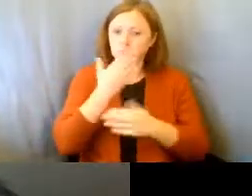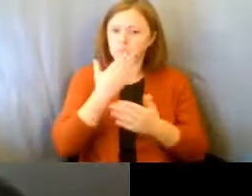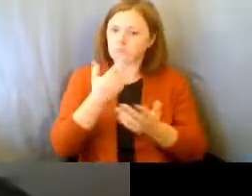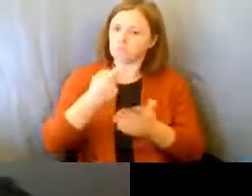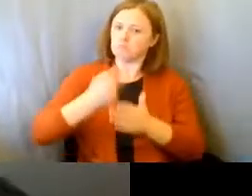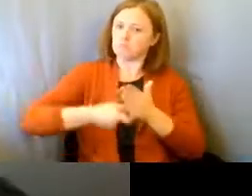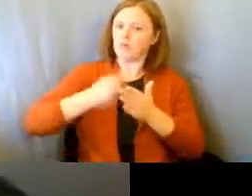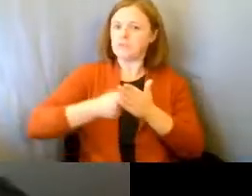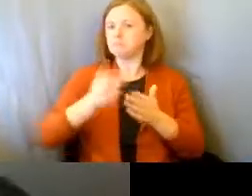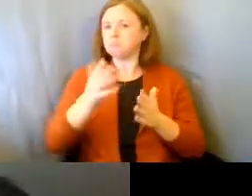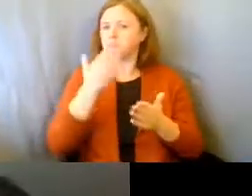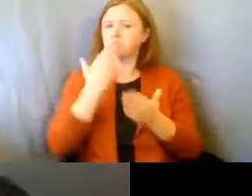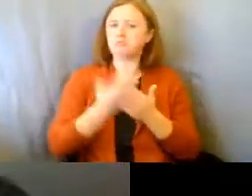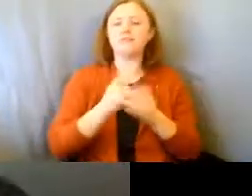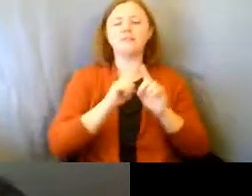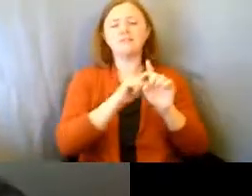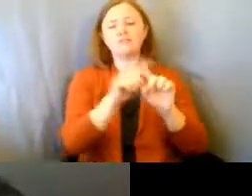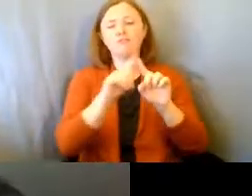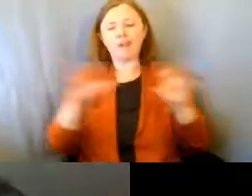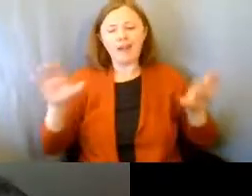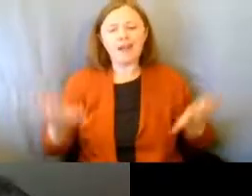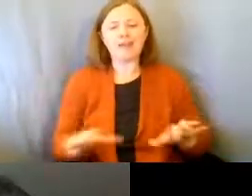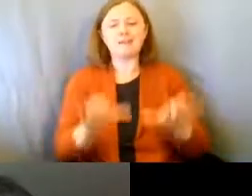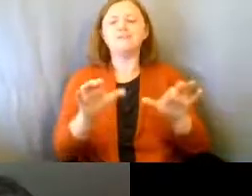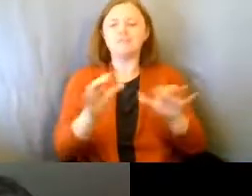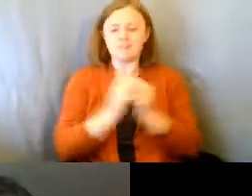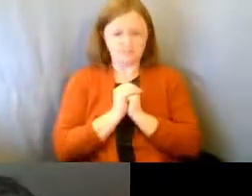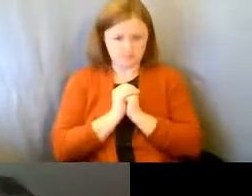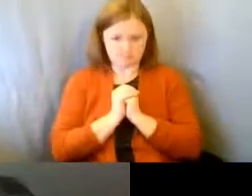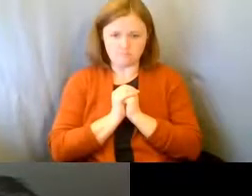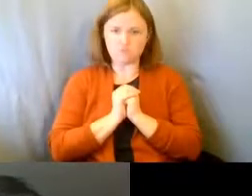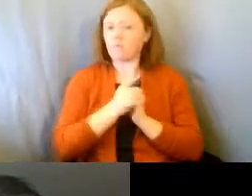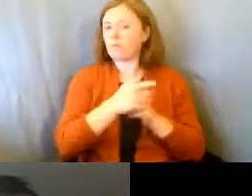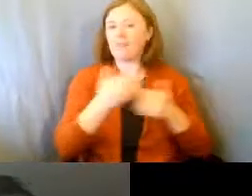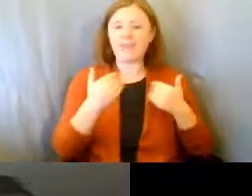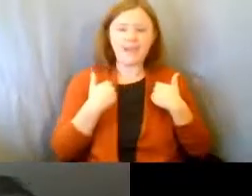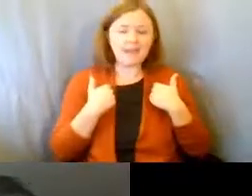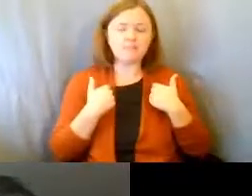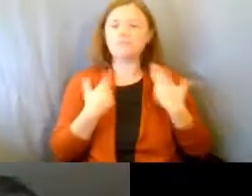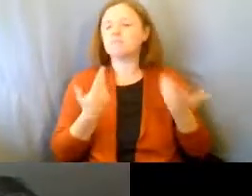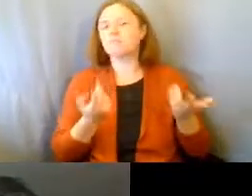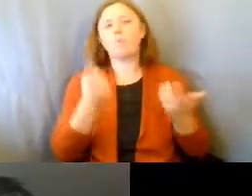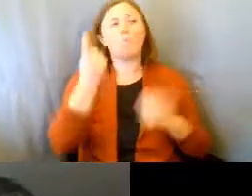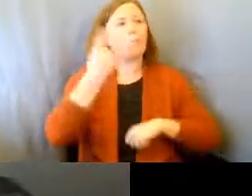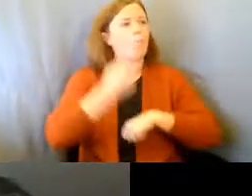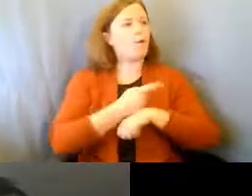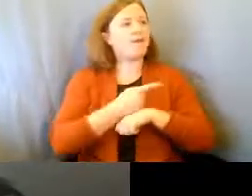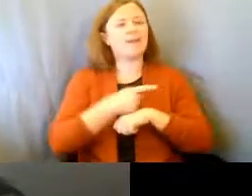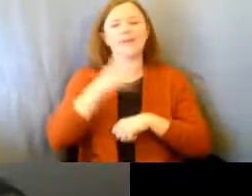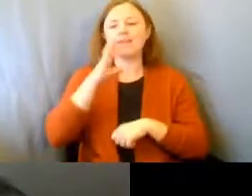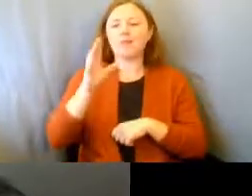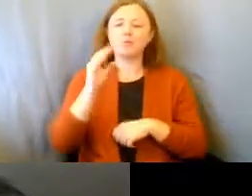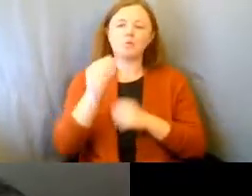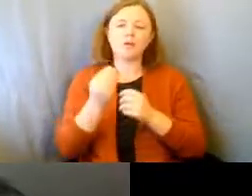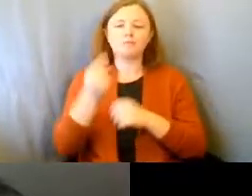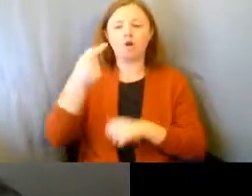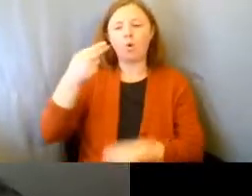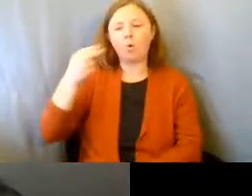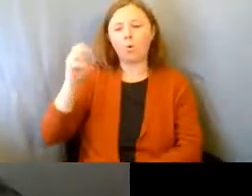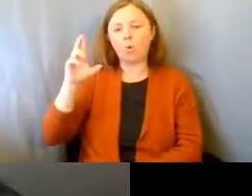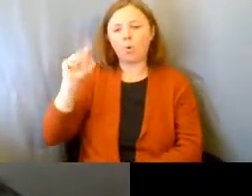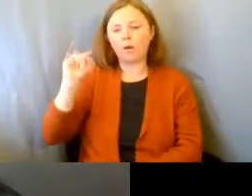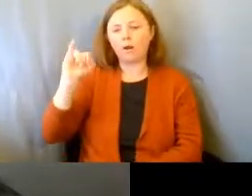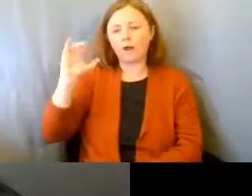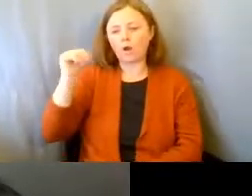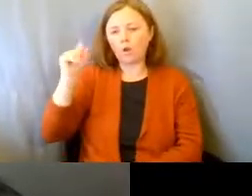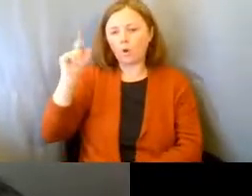And they had different activities that you could do. So, they had, you know, like one day they would do horticulture work. Other days they